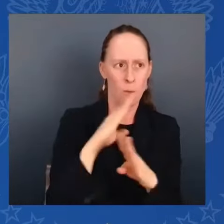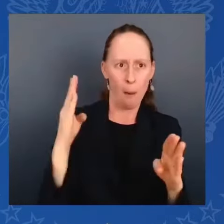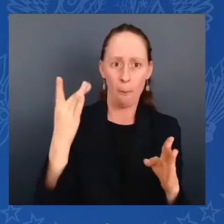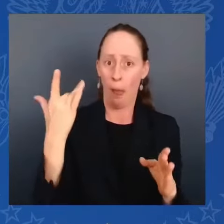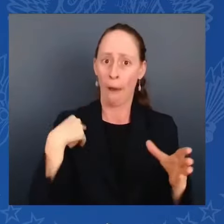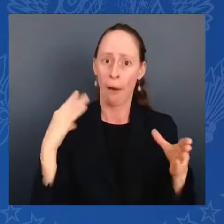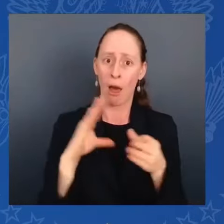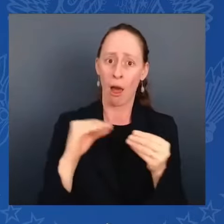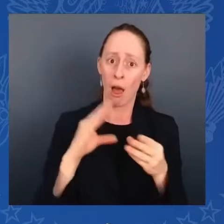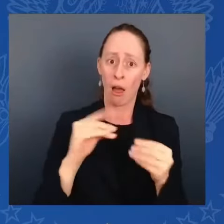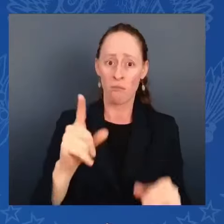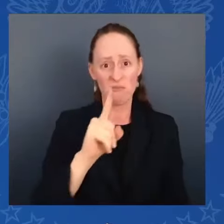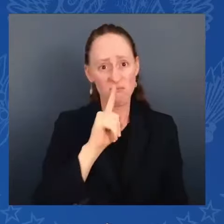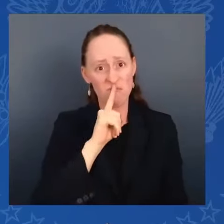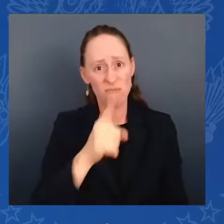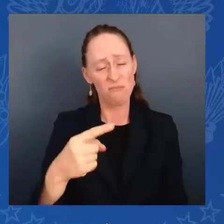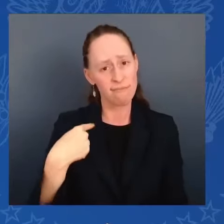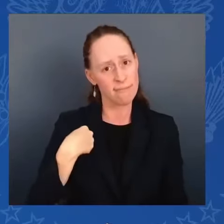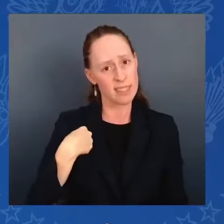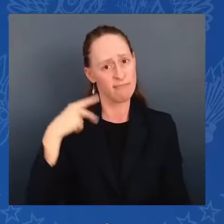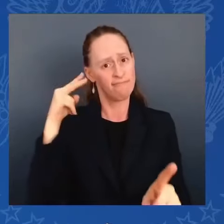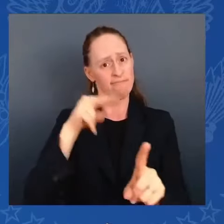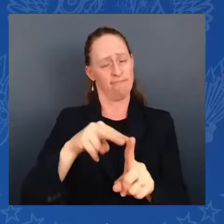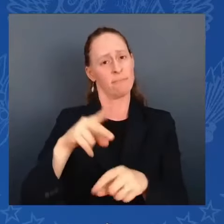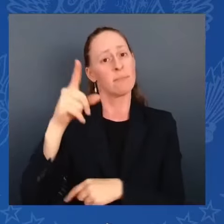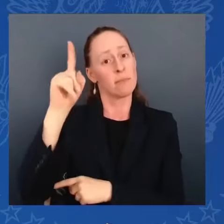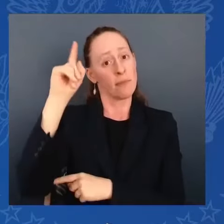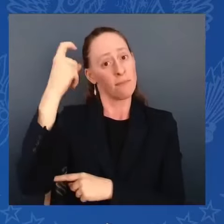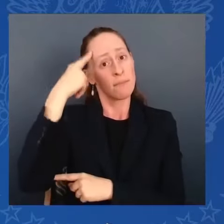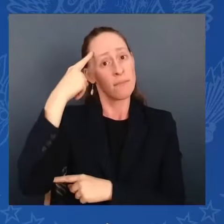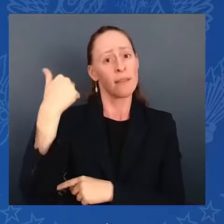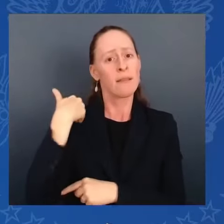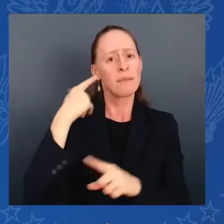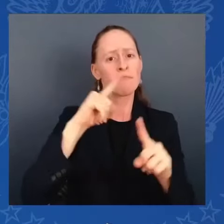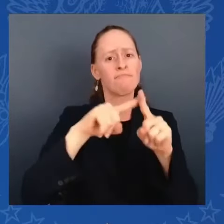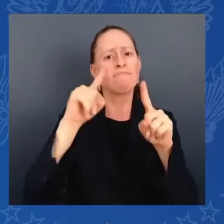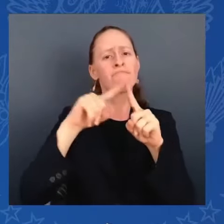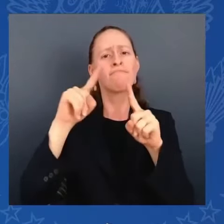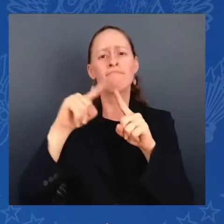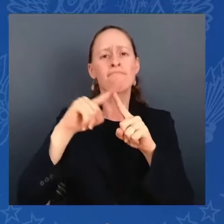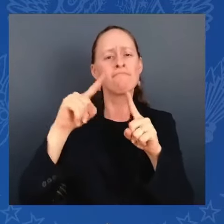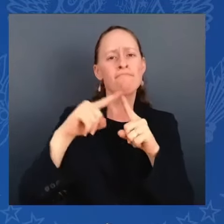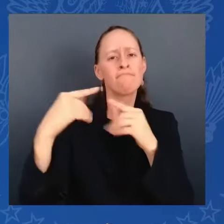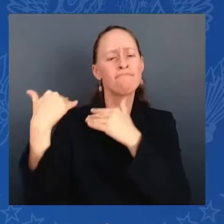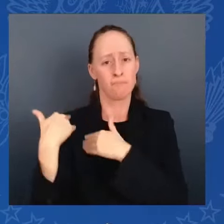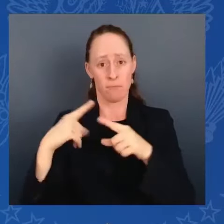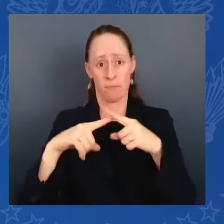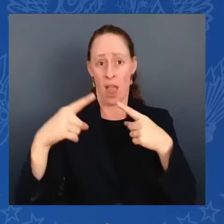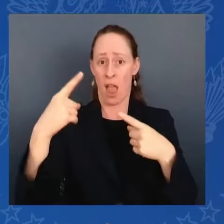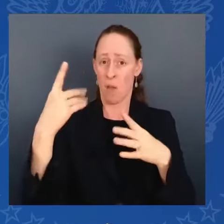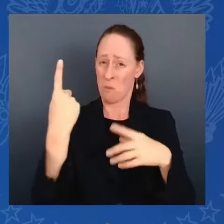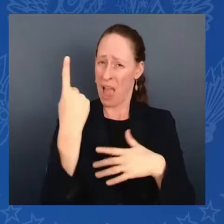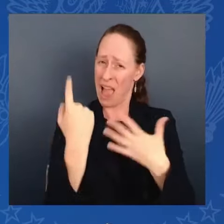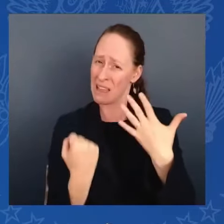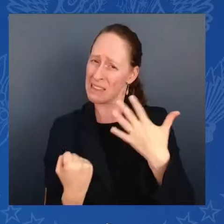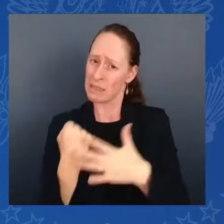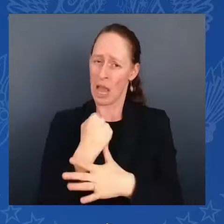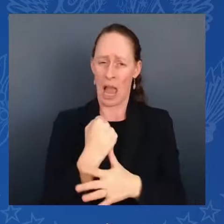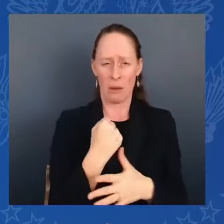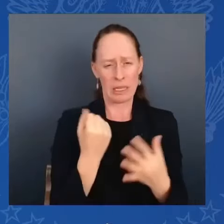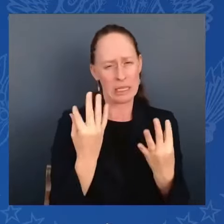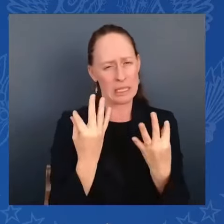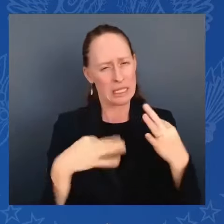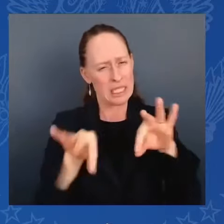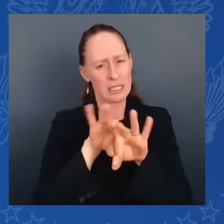sacred obligation. Sacred. To prepare those we send into harm's way and to care for them and their families when they come home,